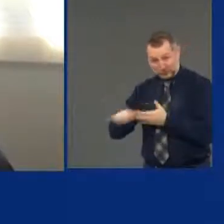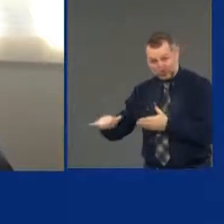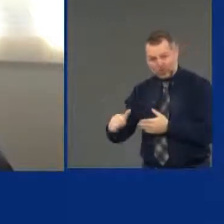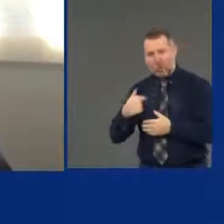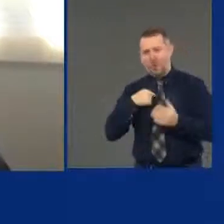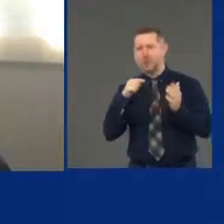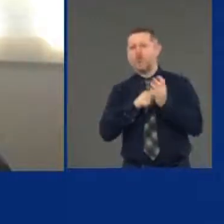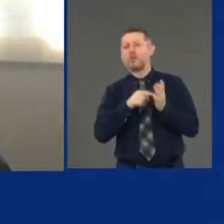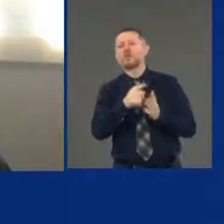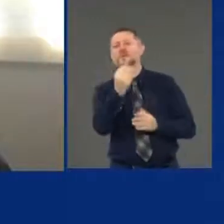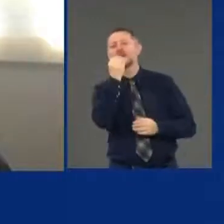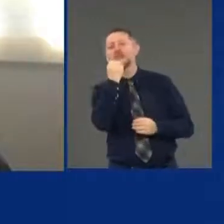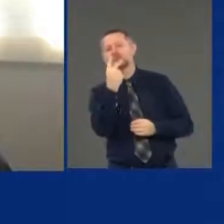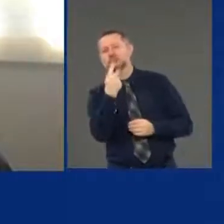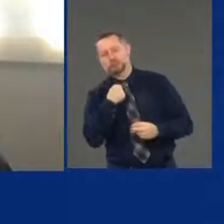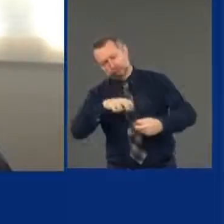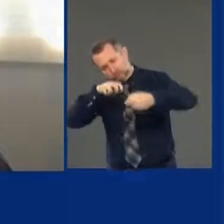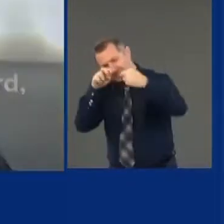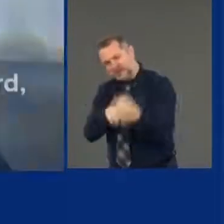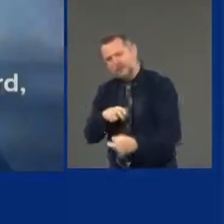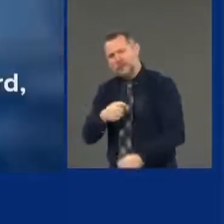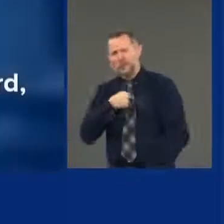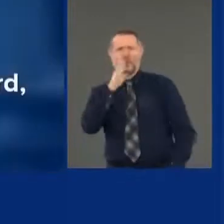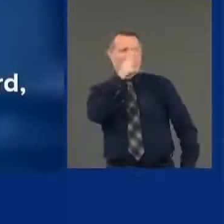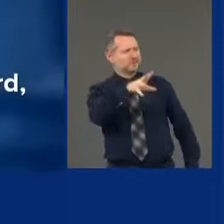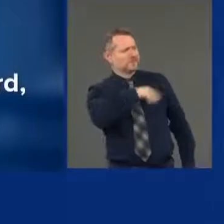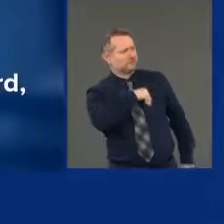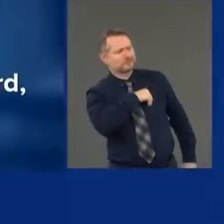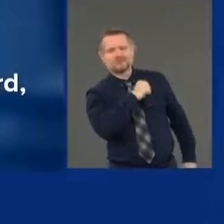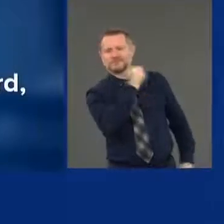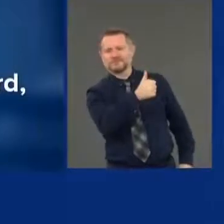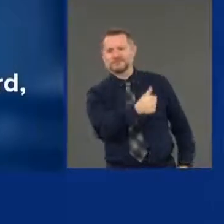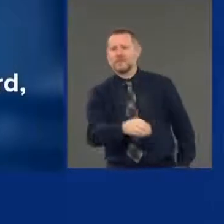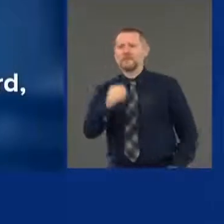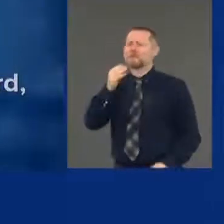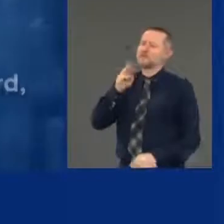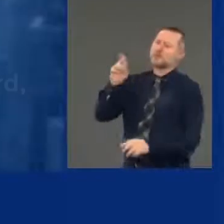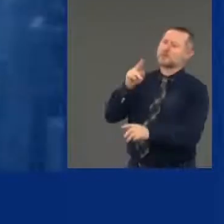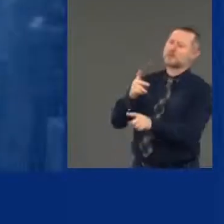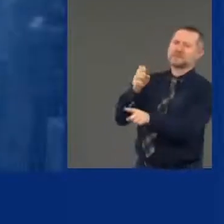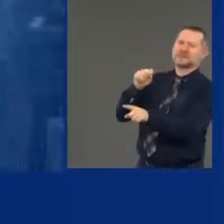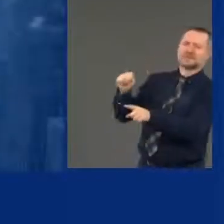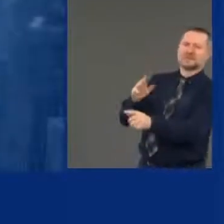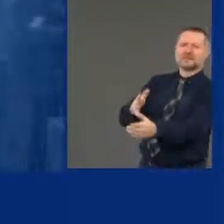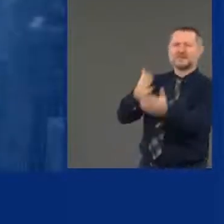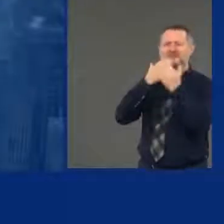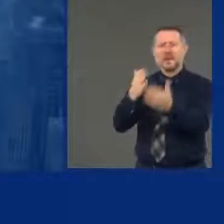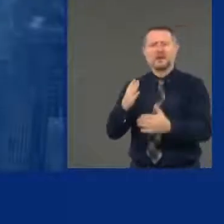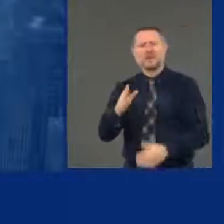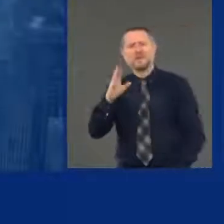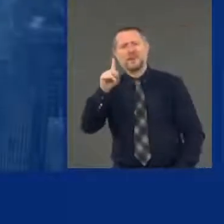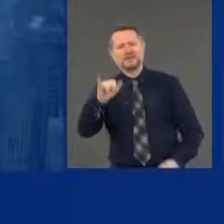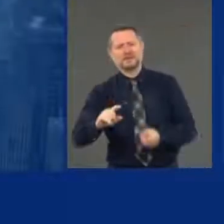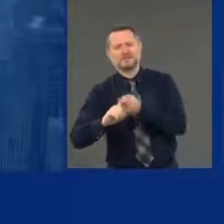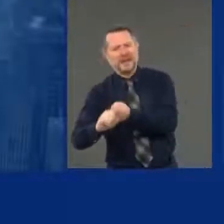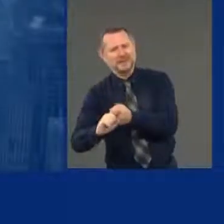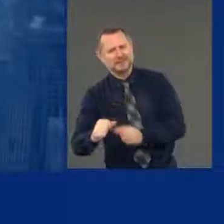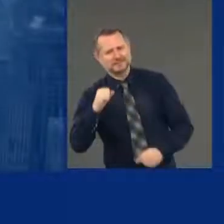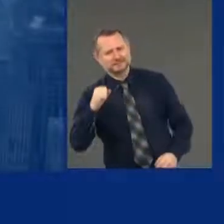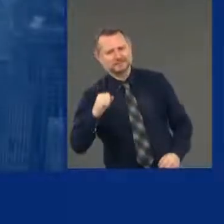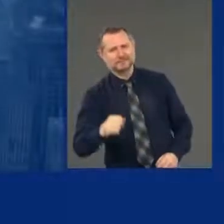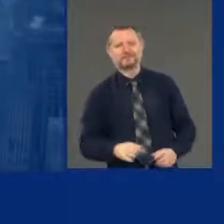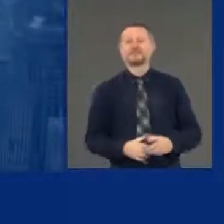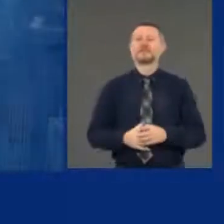I'll take it. Thanks, buddy. Thank you, Sean. Thank you, Mr. Penn. So we thank Mr. Penn for what he's doing, and we're going to keep doing that.